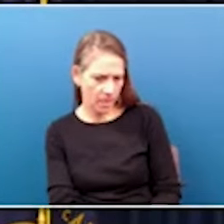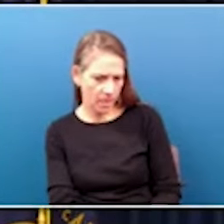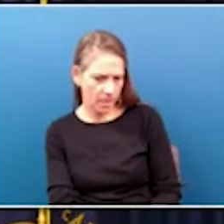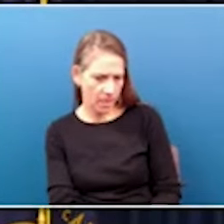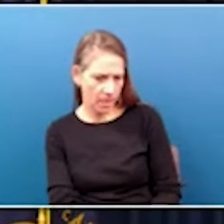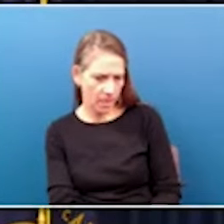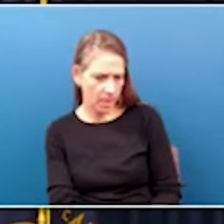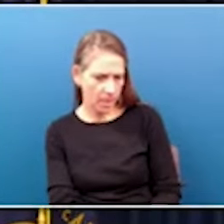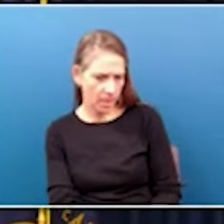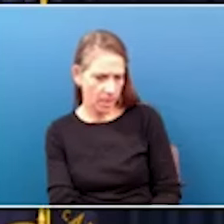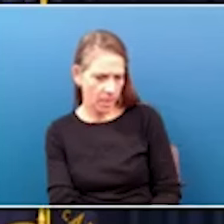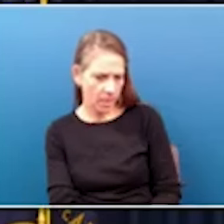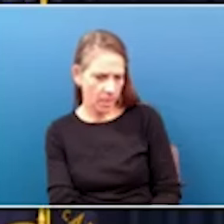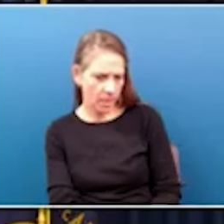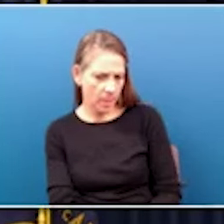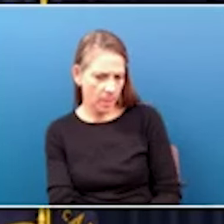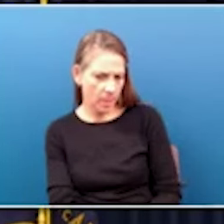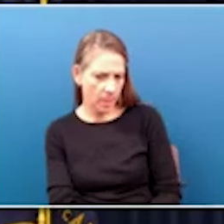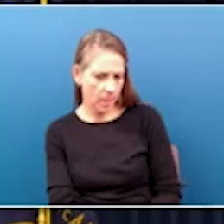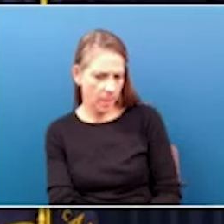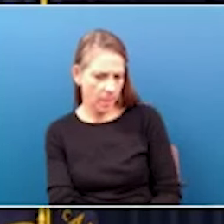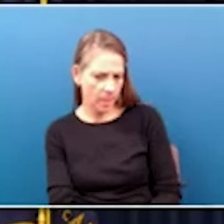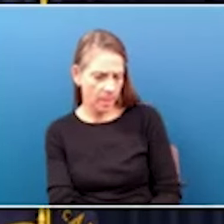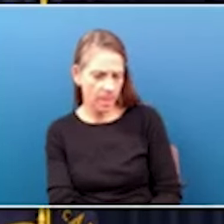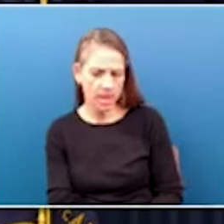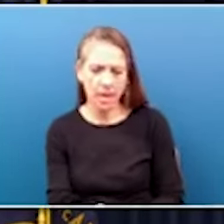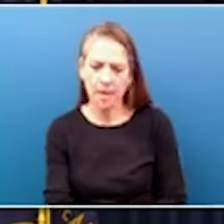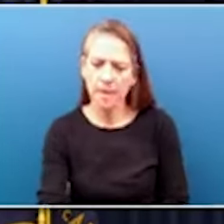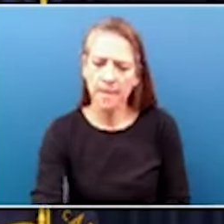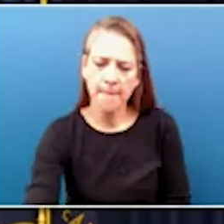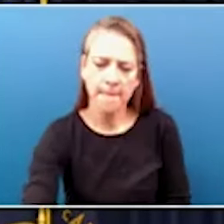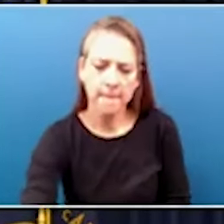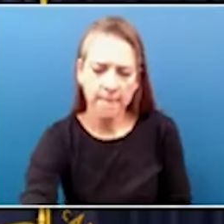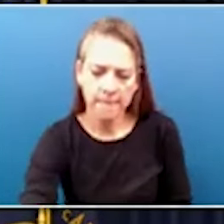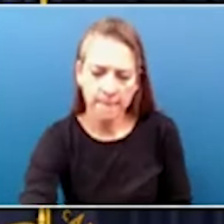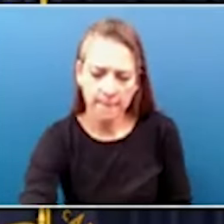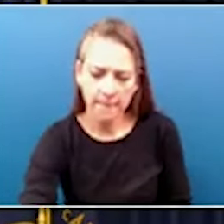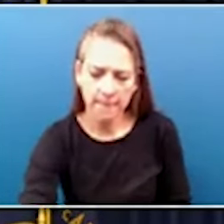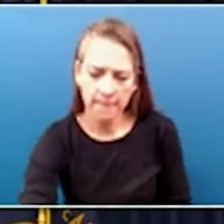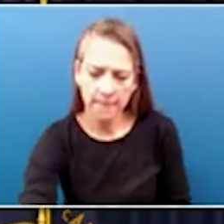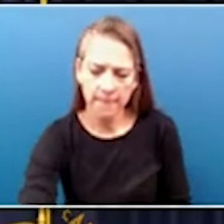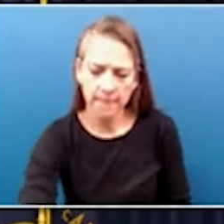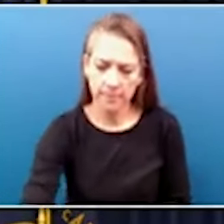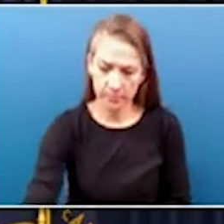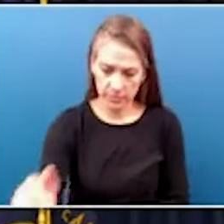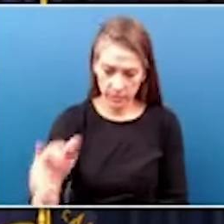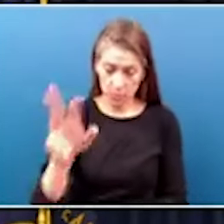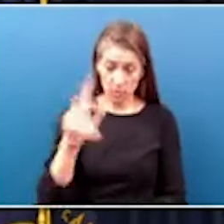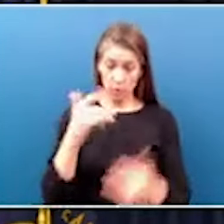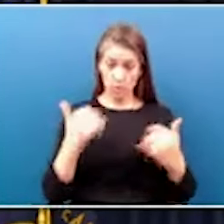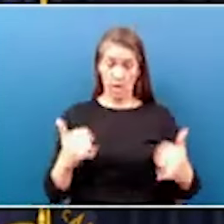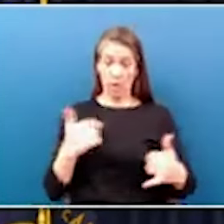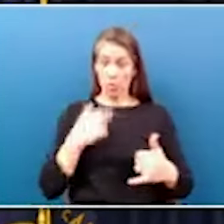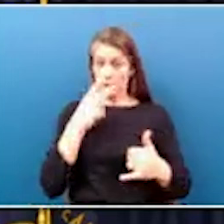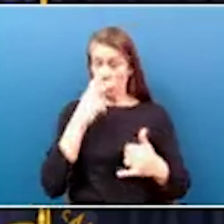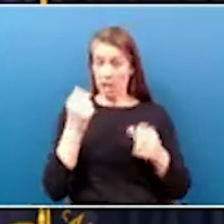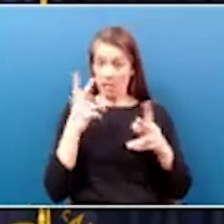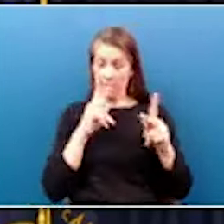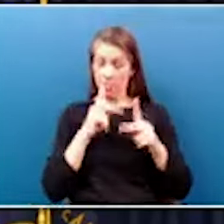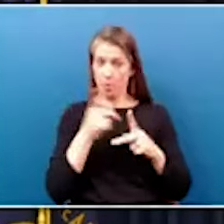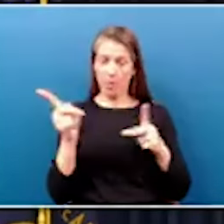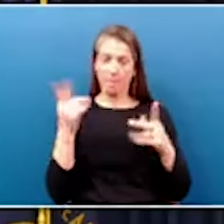what do have to say to that? What are you saying to industries that might be about community Well, today we saw a lot of people playing politics.